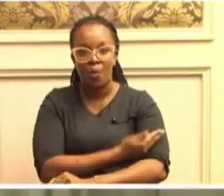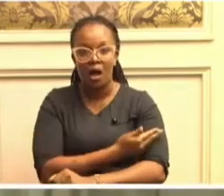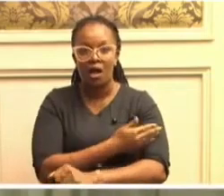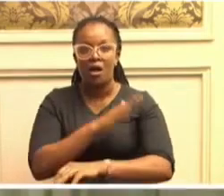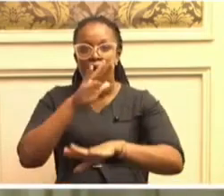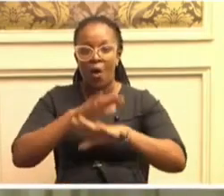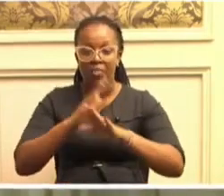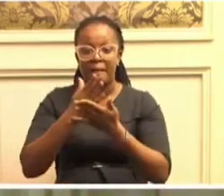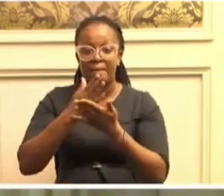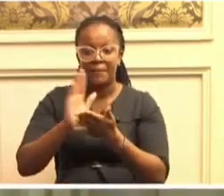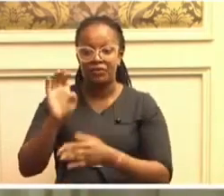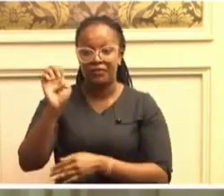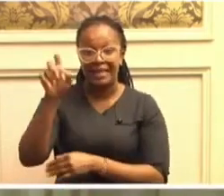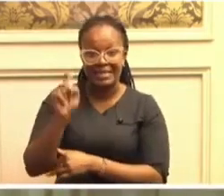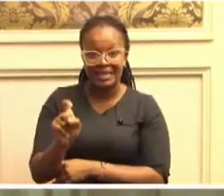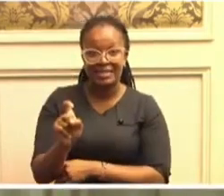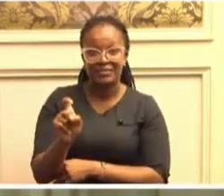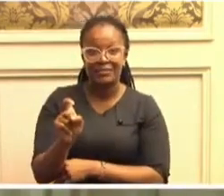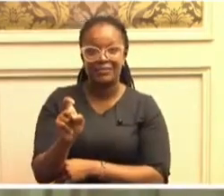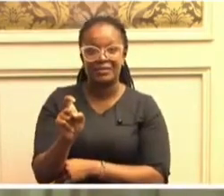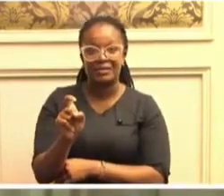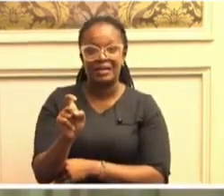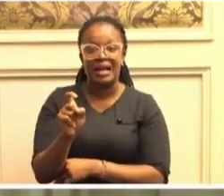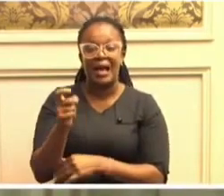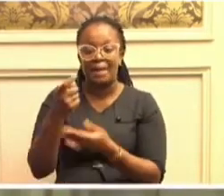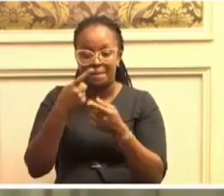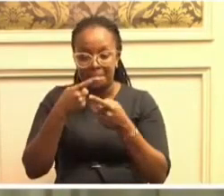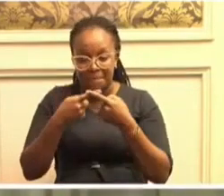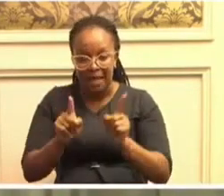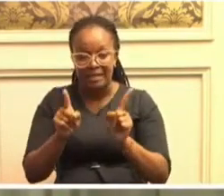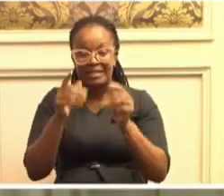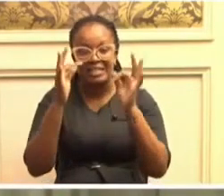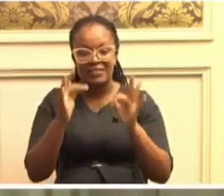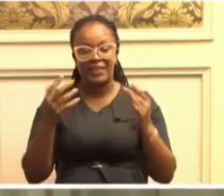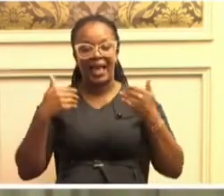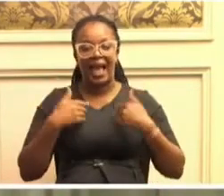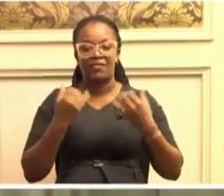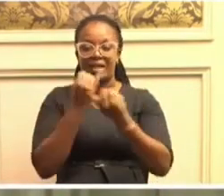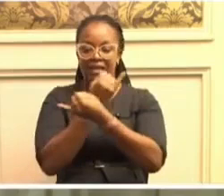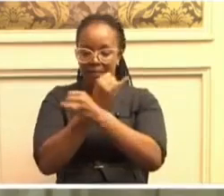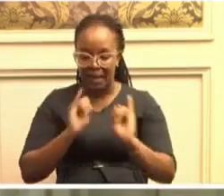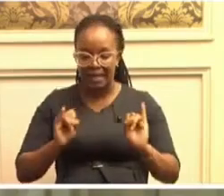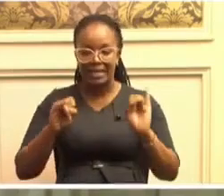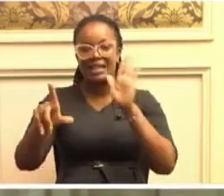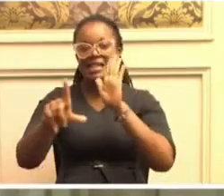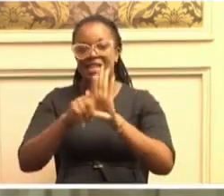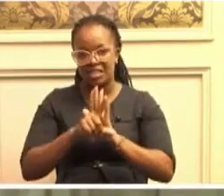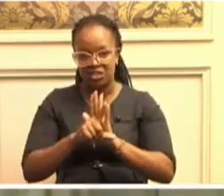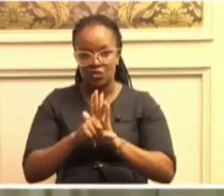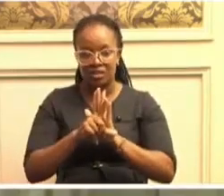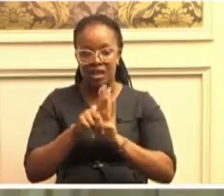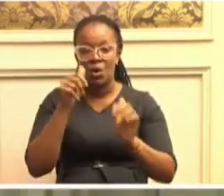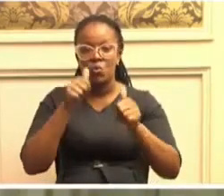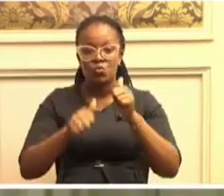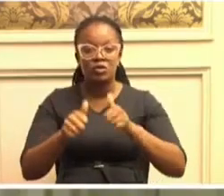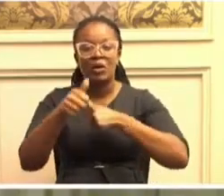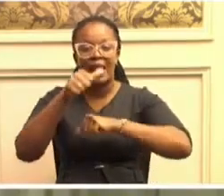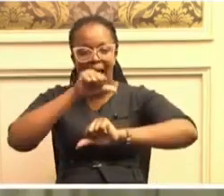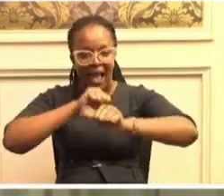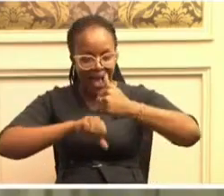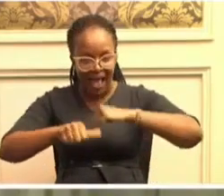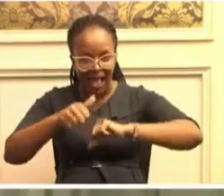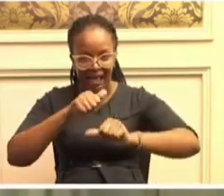the part of the executive unless there is an independent legislature to act as